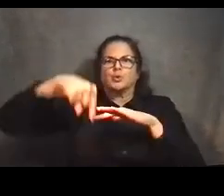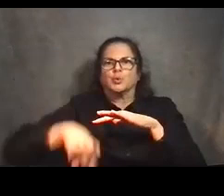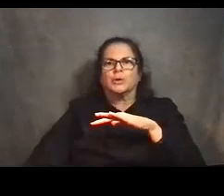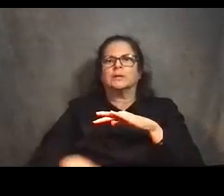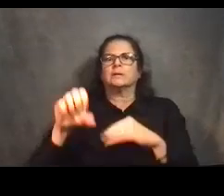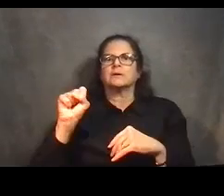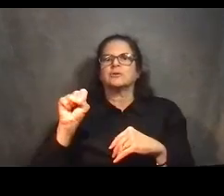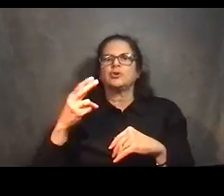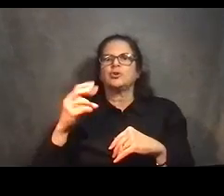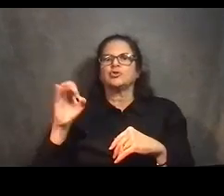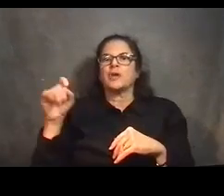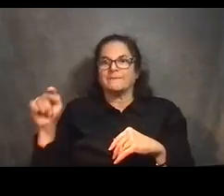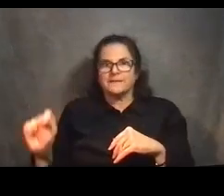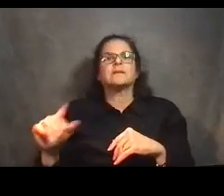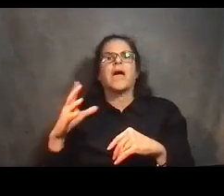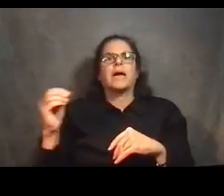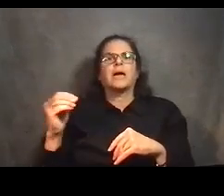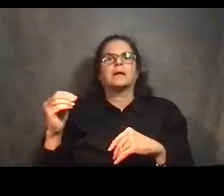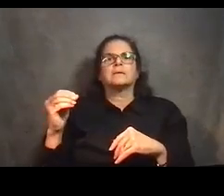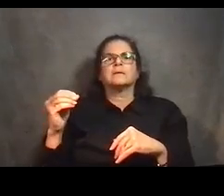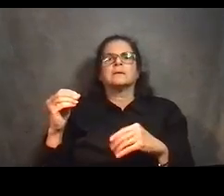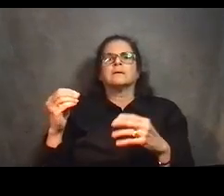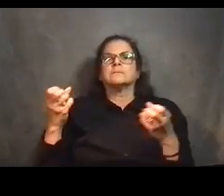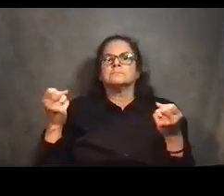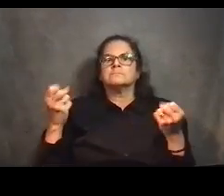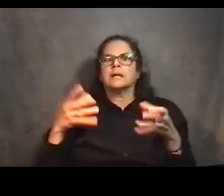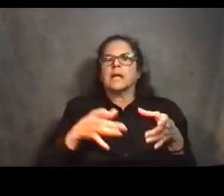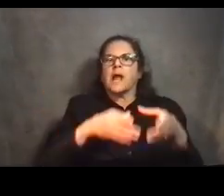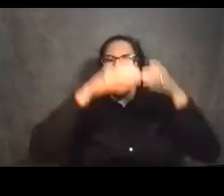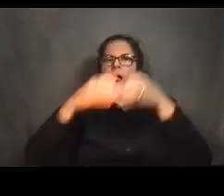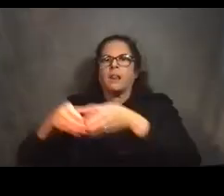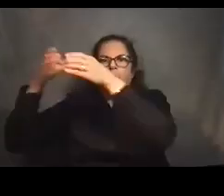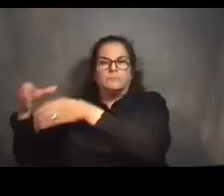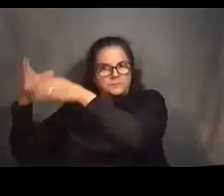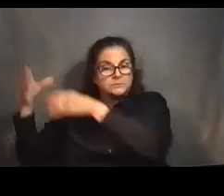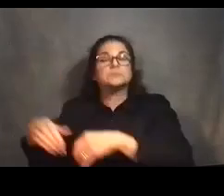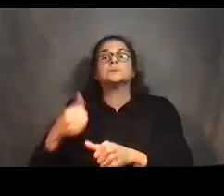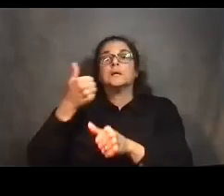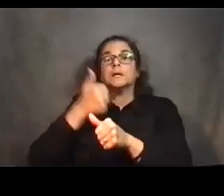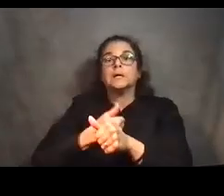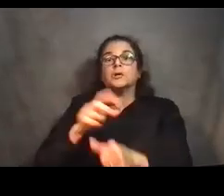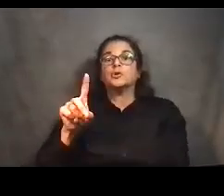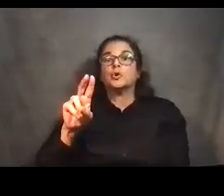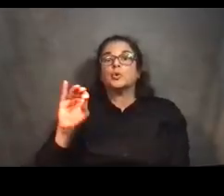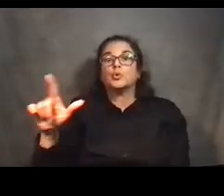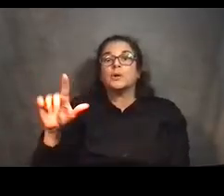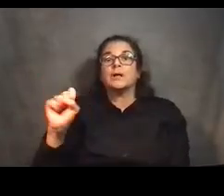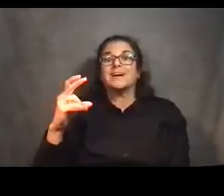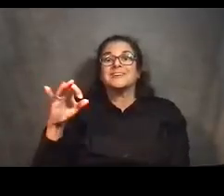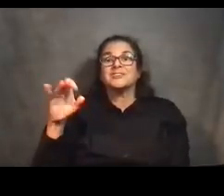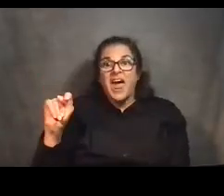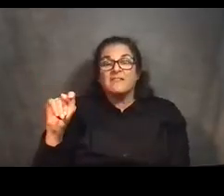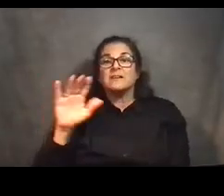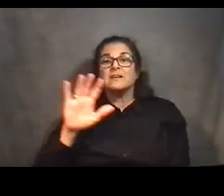stage A. Now just to give you a magnitude of what those drill shafts include, each drill shaft ranges from about six and a half